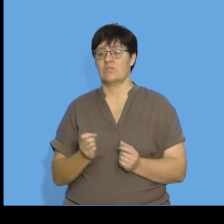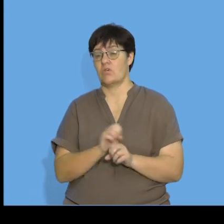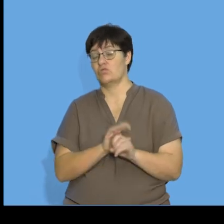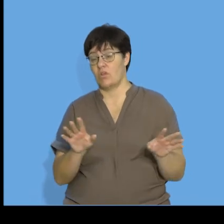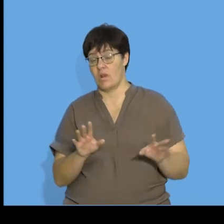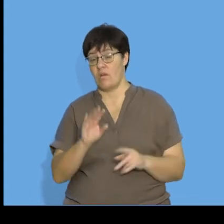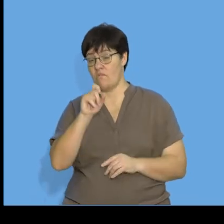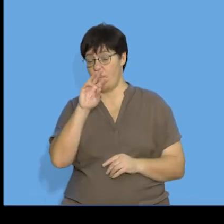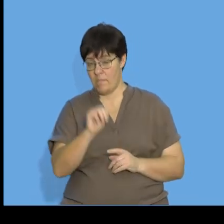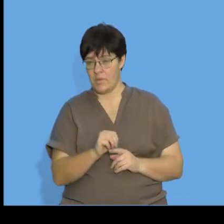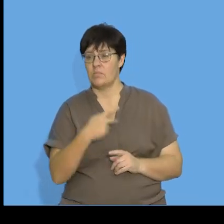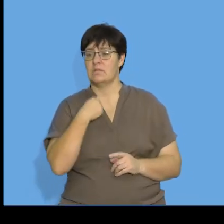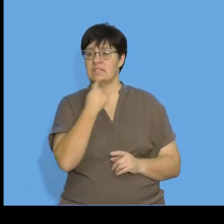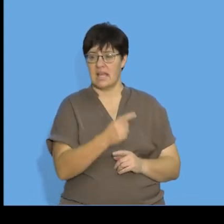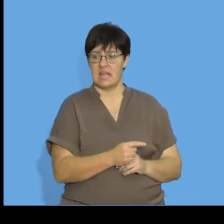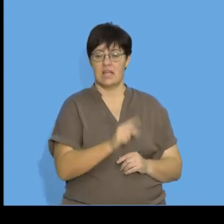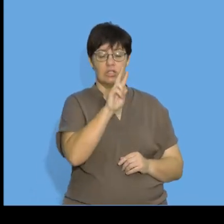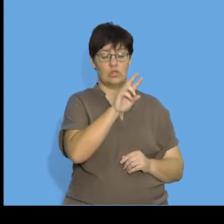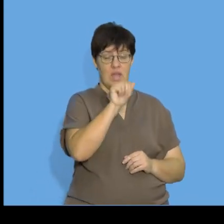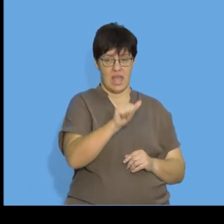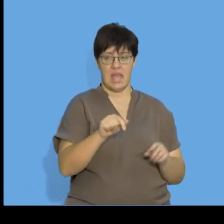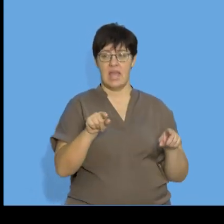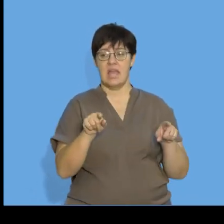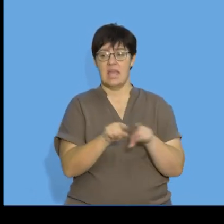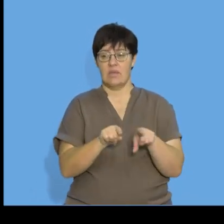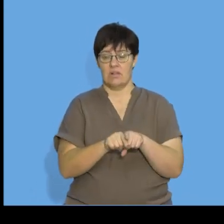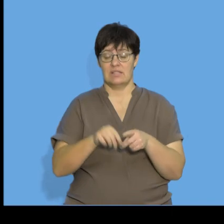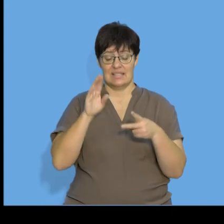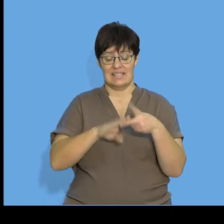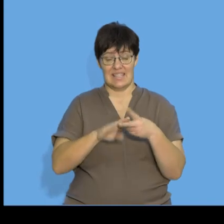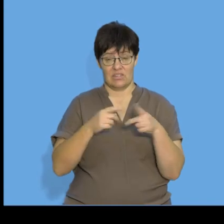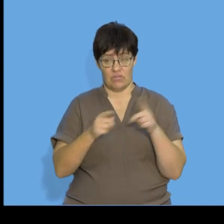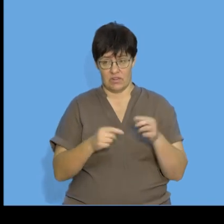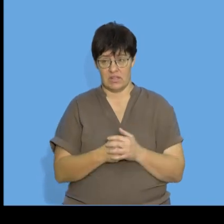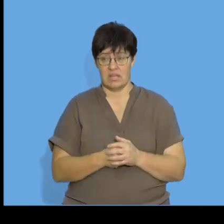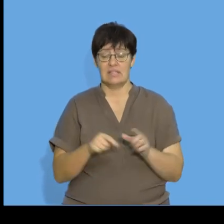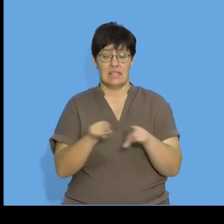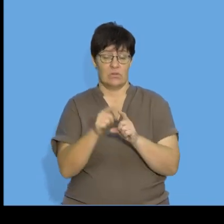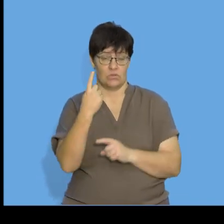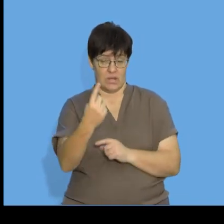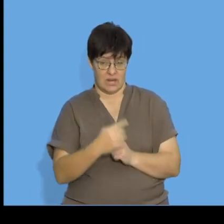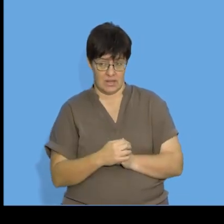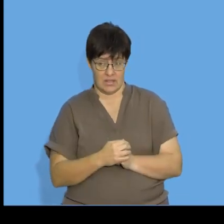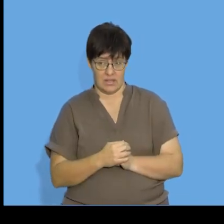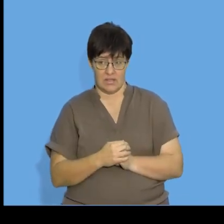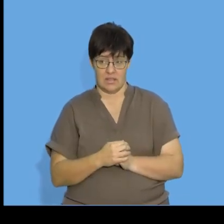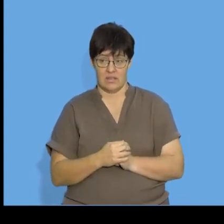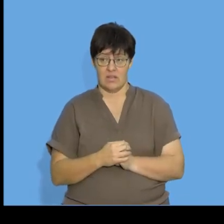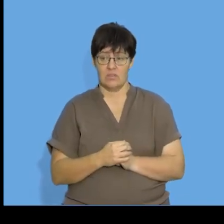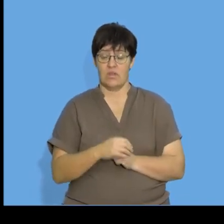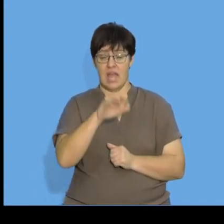to determine the general form we know that we have to say the two a is equal to the second difference which is equal to one